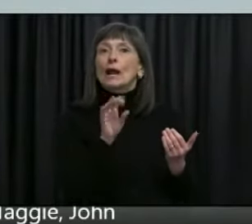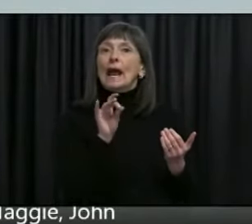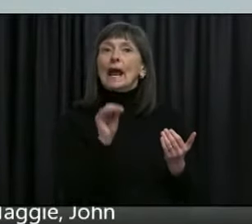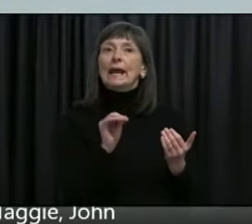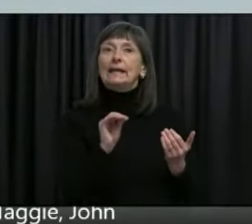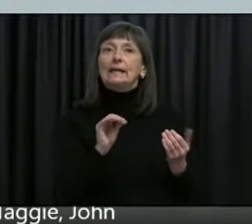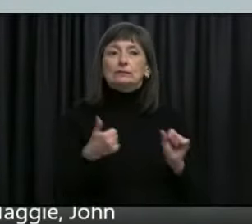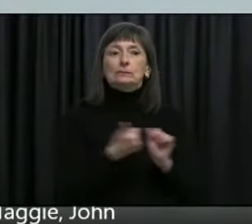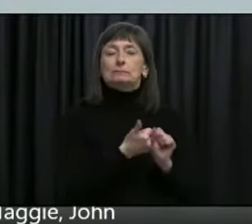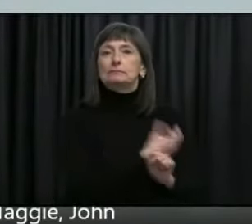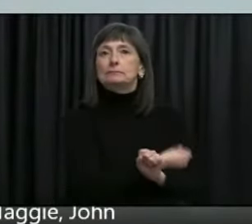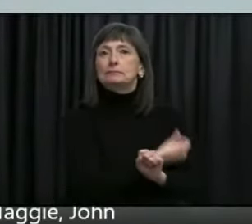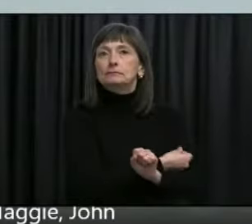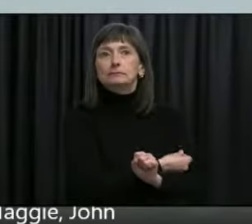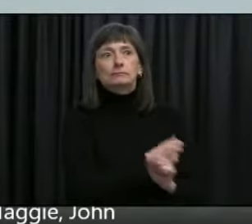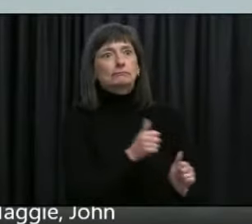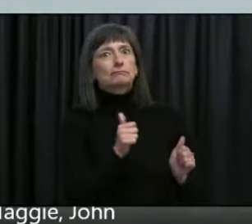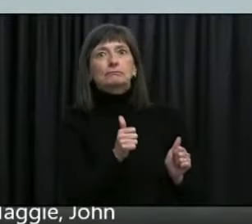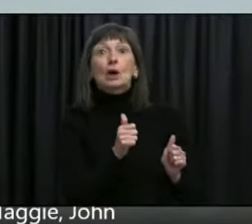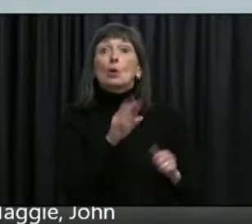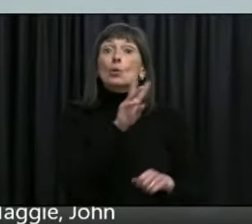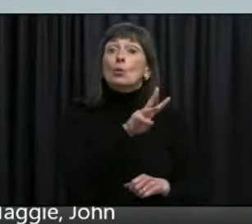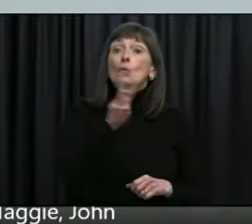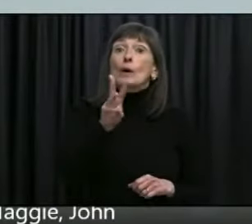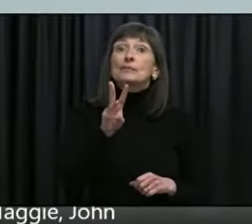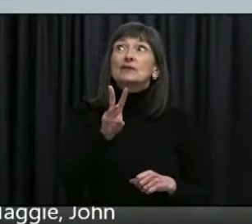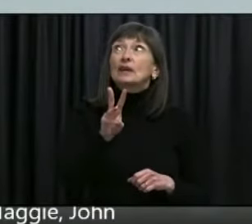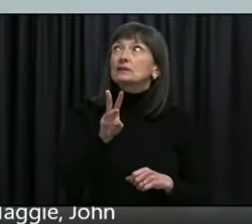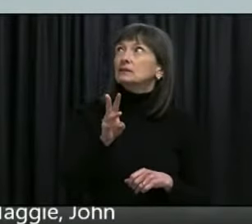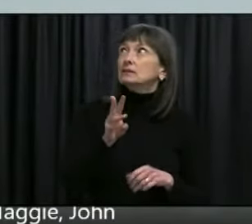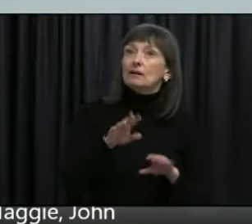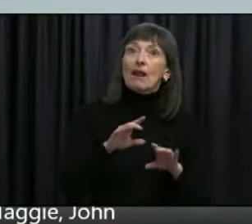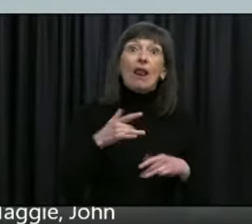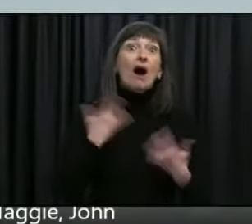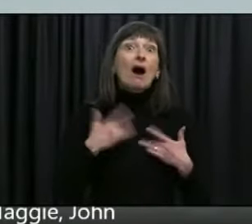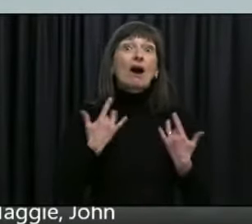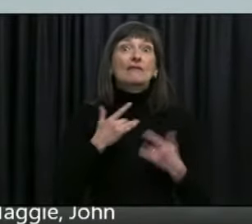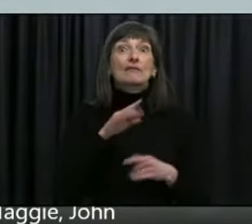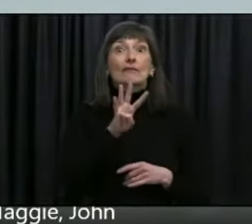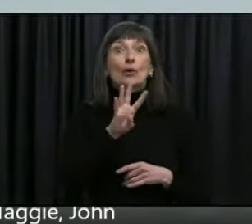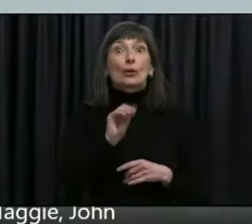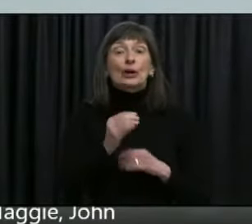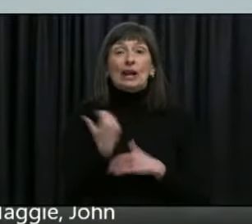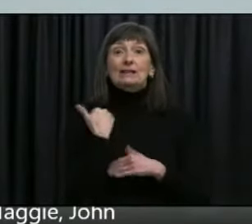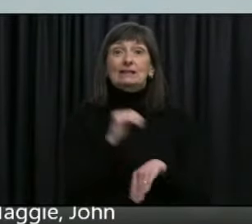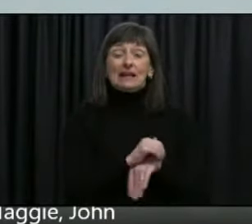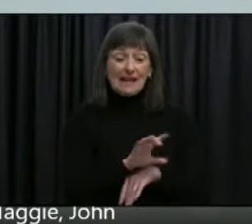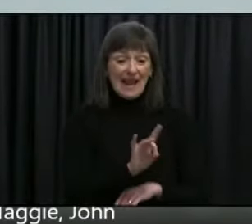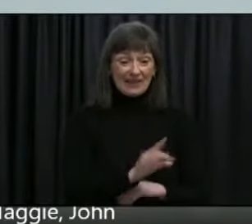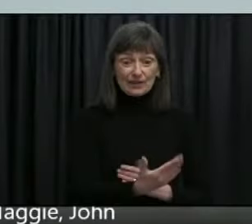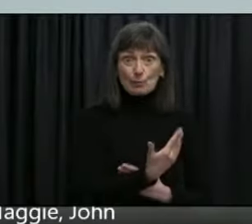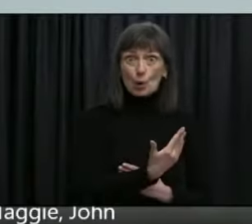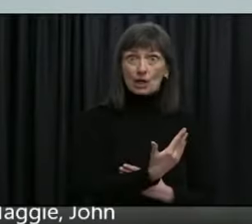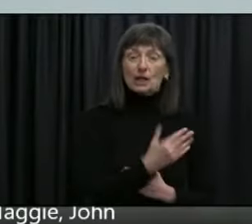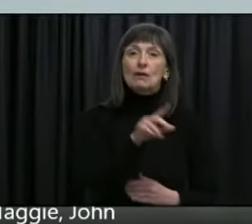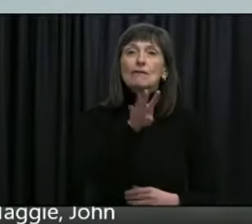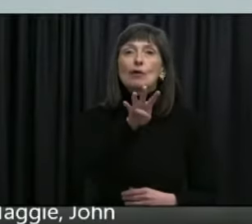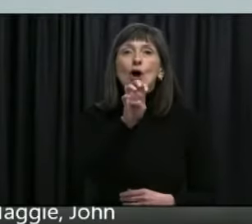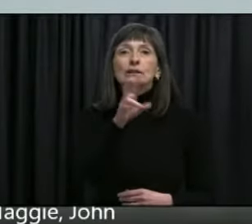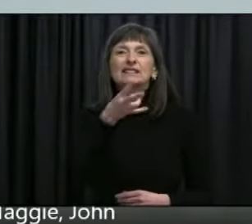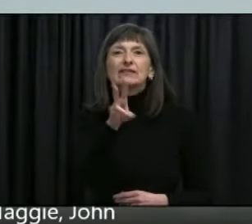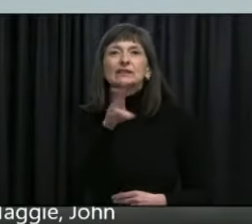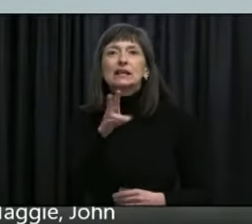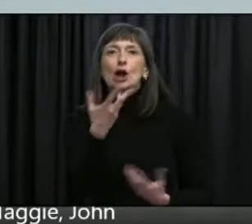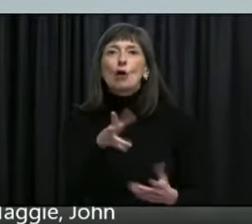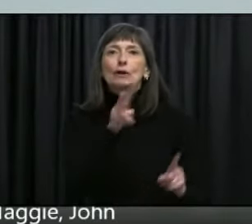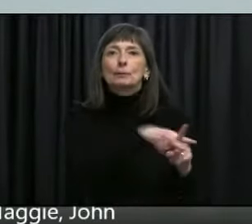the uh website went live at 4 30 last night and by eight o'clock this morning 417 of those appointments were already